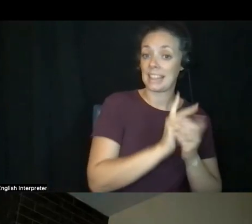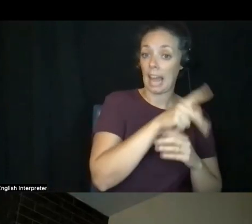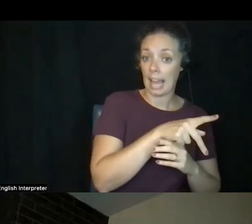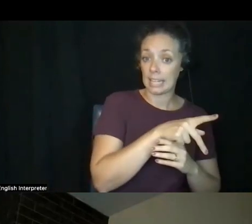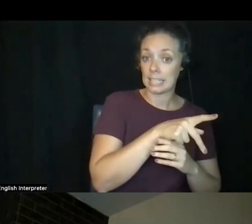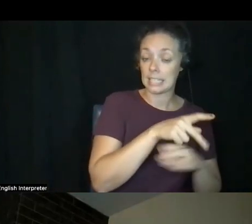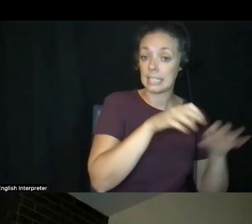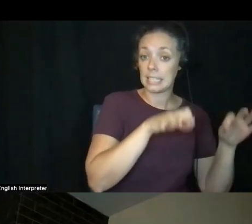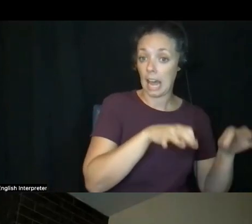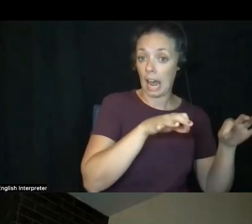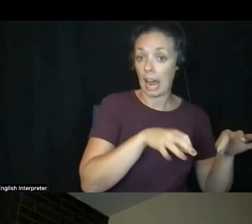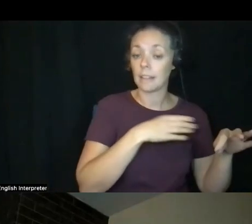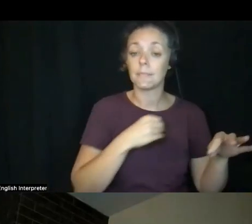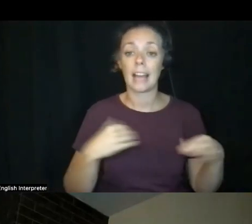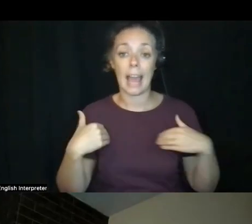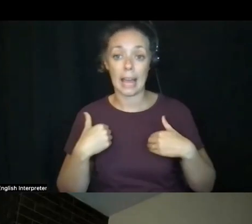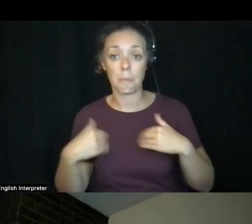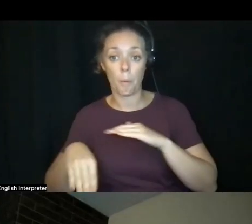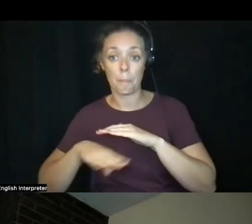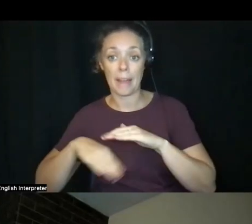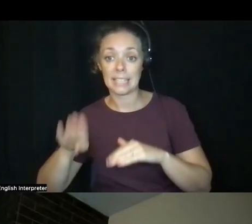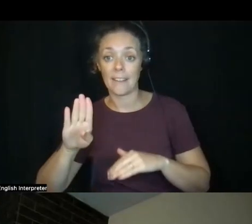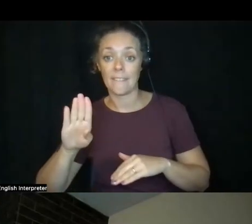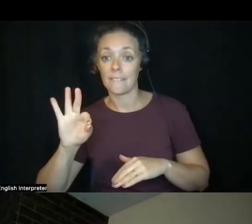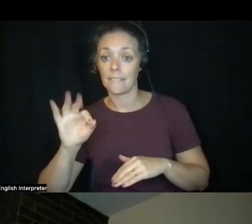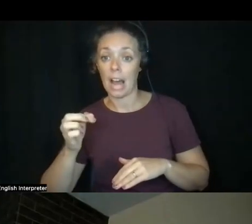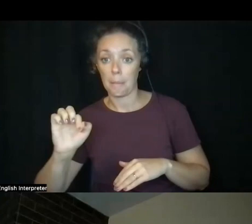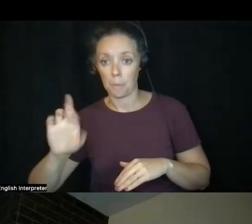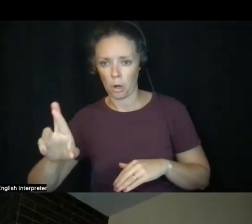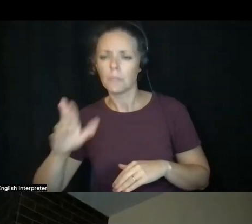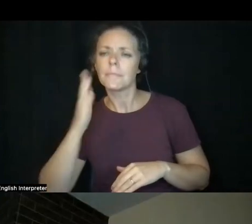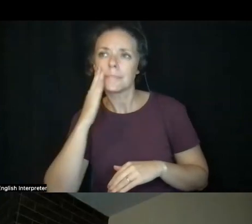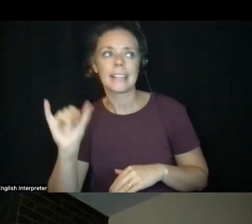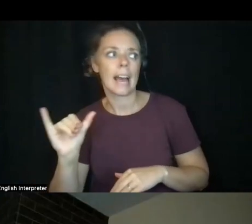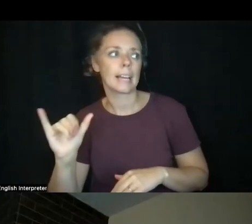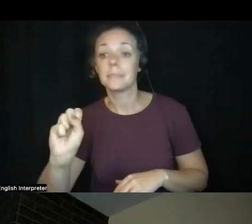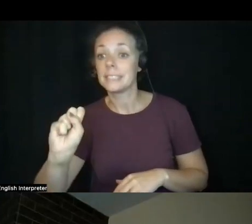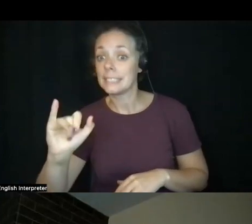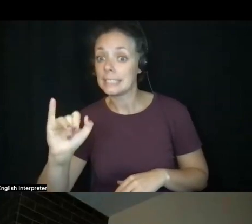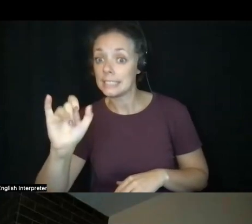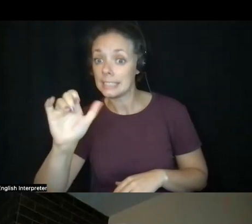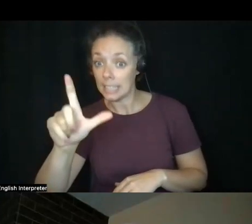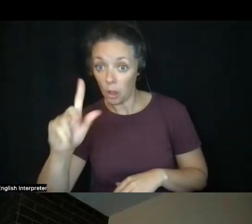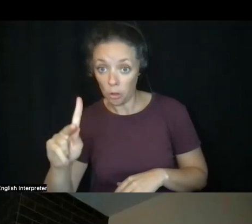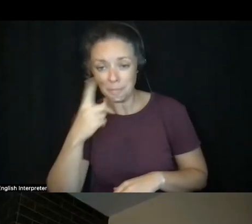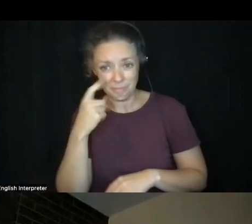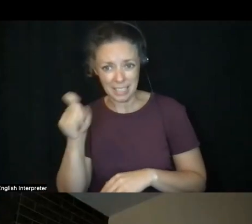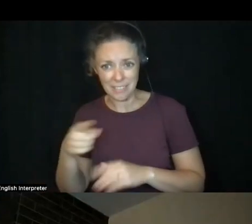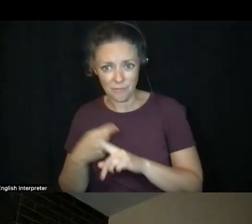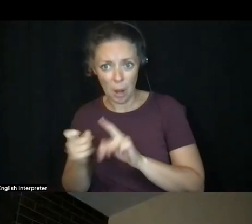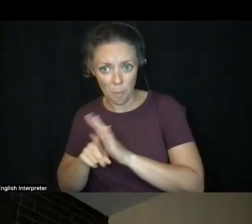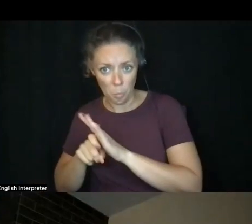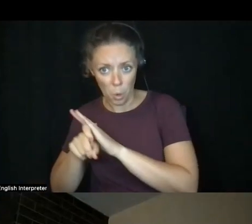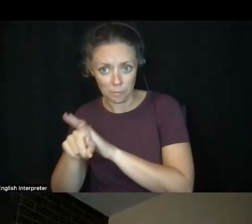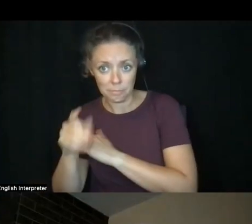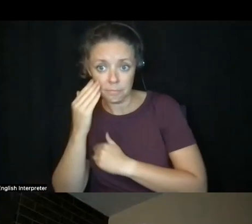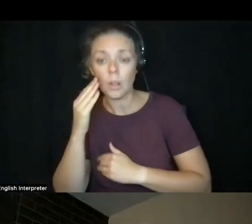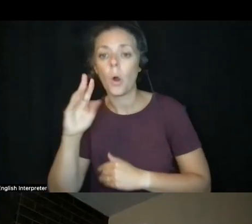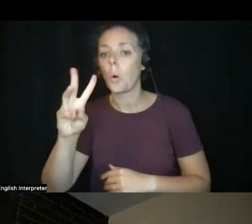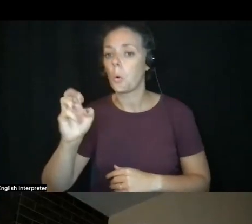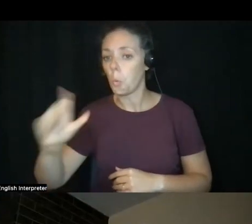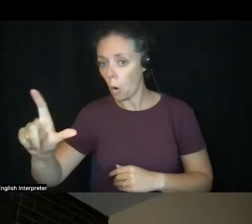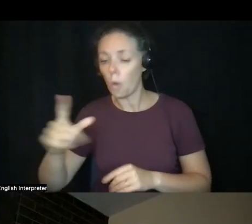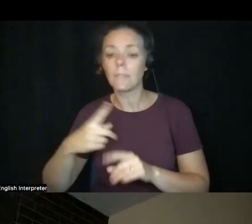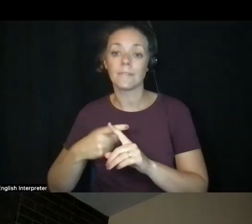animal-based fibers. So animal-based fibers would be like silk becomes from the silkworm. Wool comes from sheep.